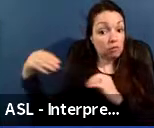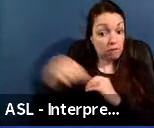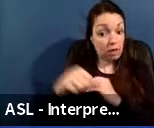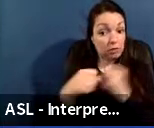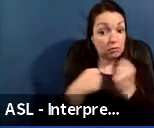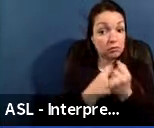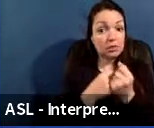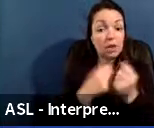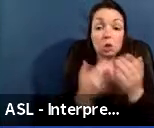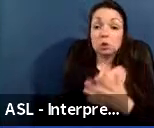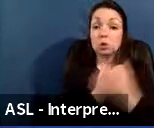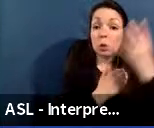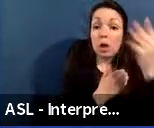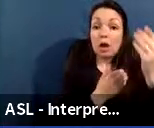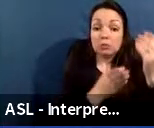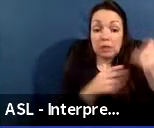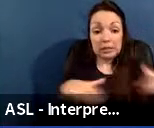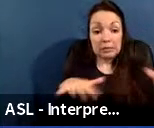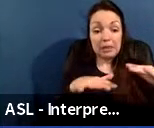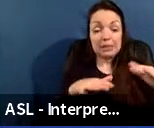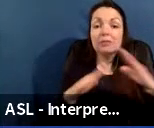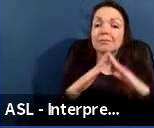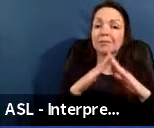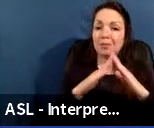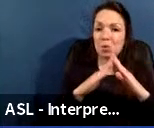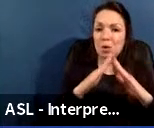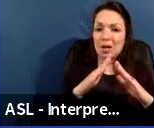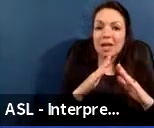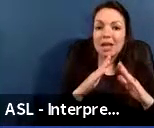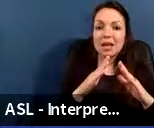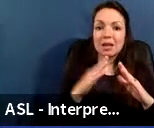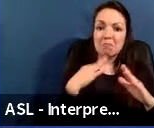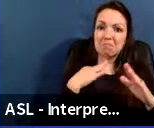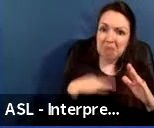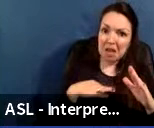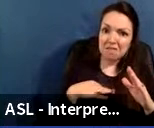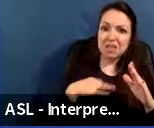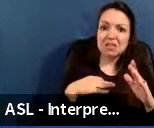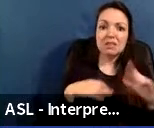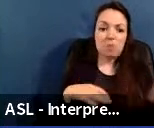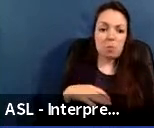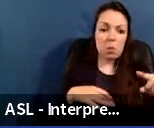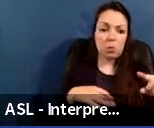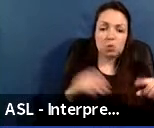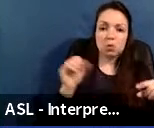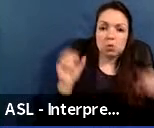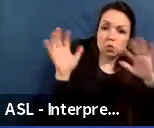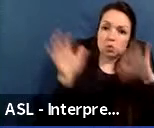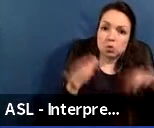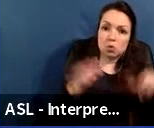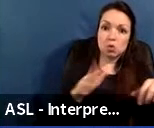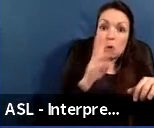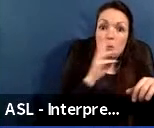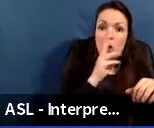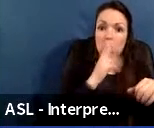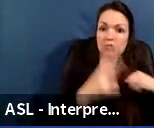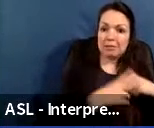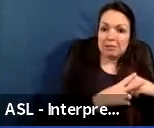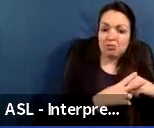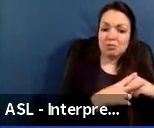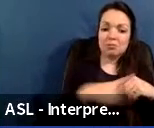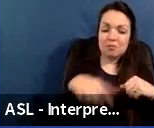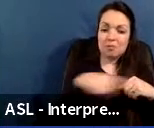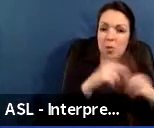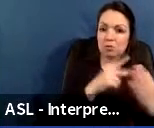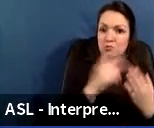and the community benefits from the additional stormwater retention due to these types of projects. This next category